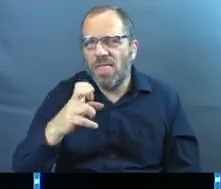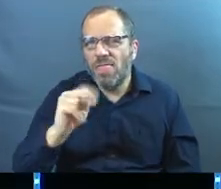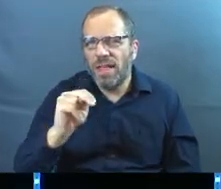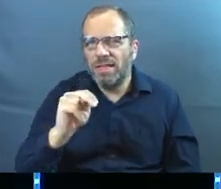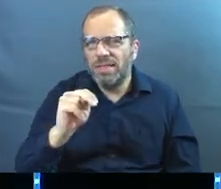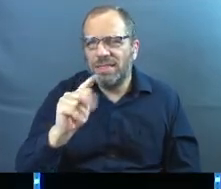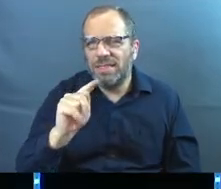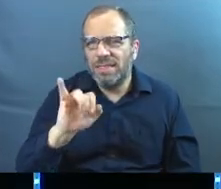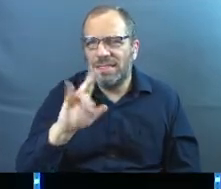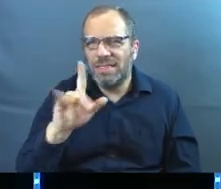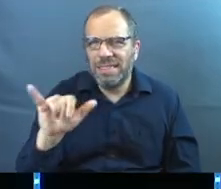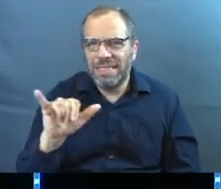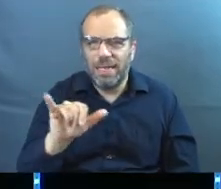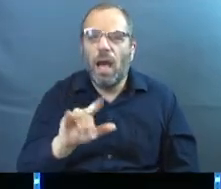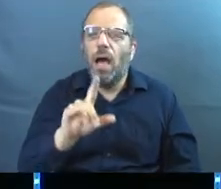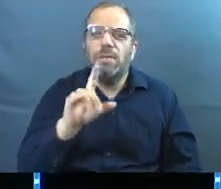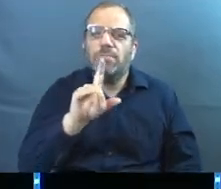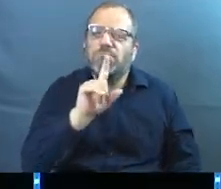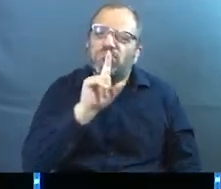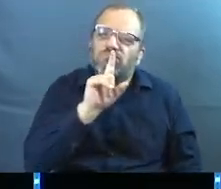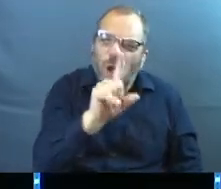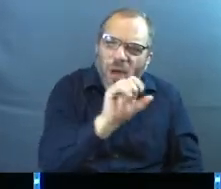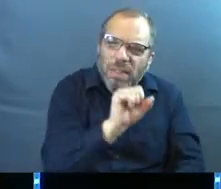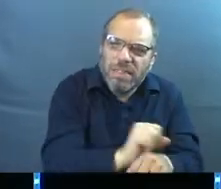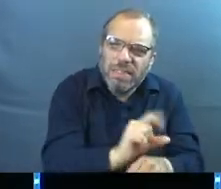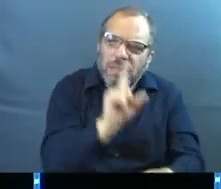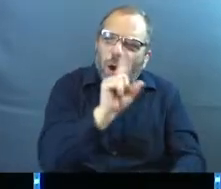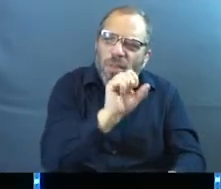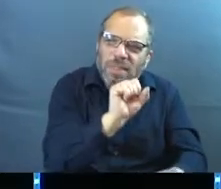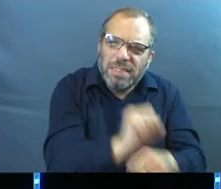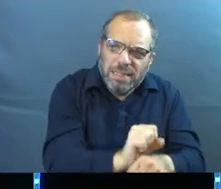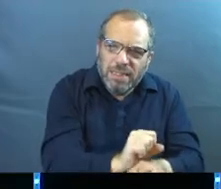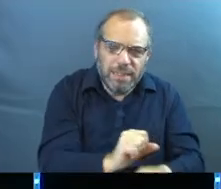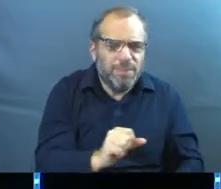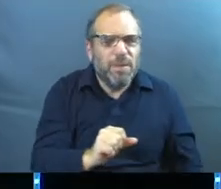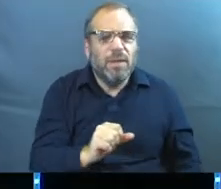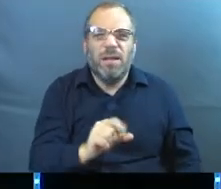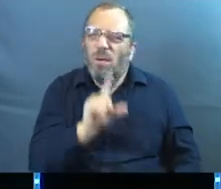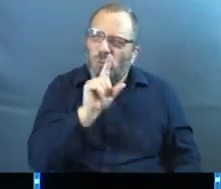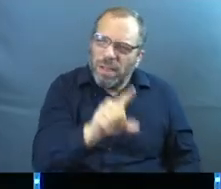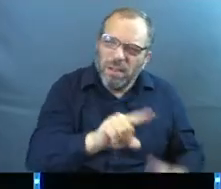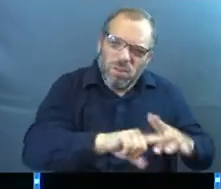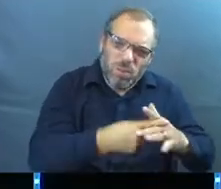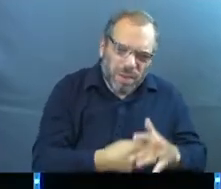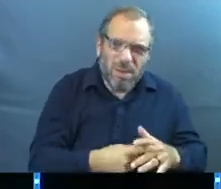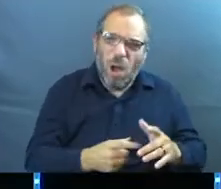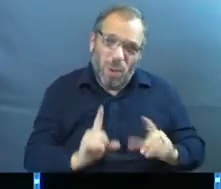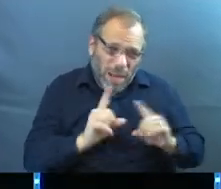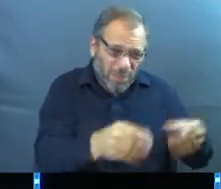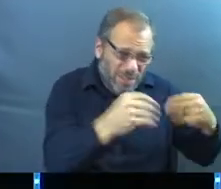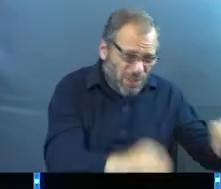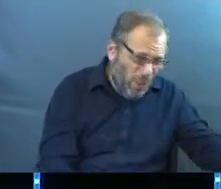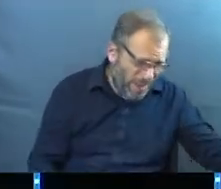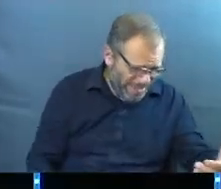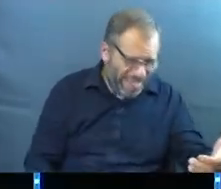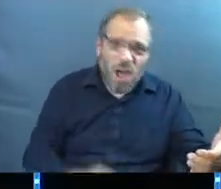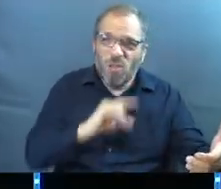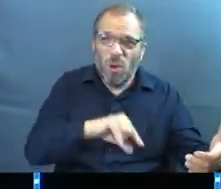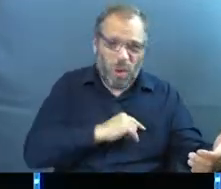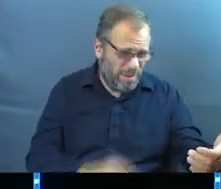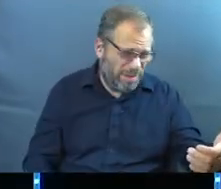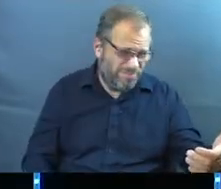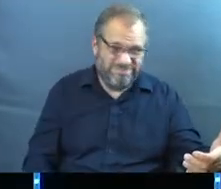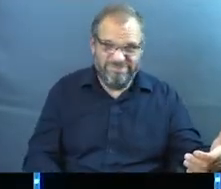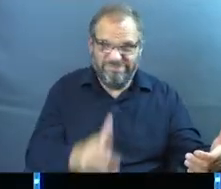matters. When I went to this other store, they gave me some off-brand screen, and it did not work right. The quality was a bit lower.